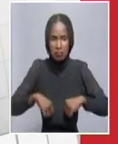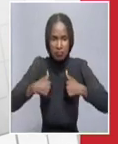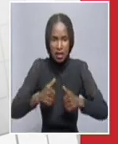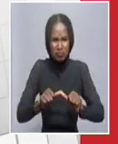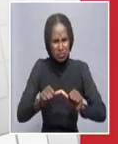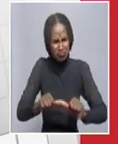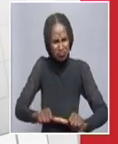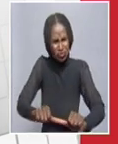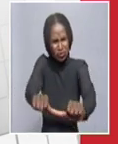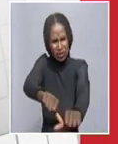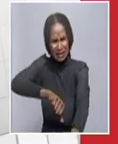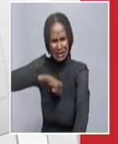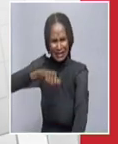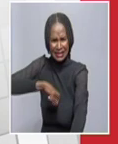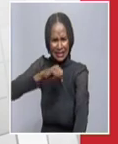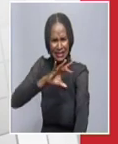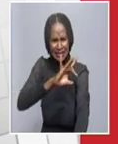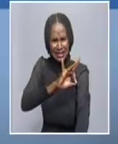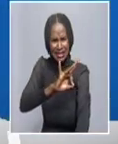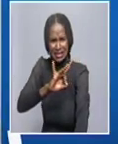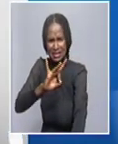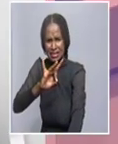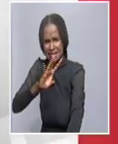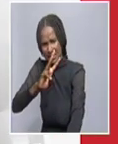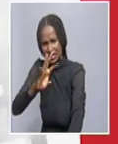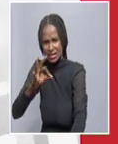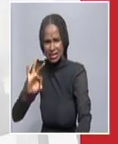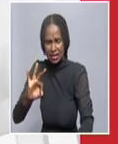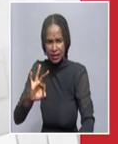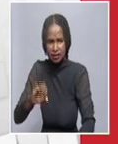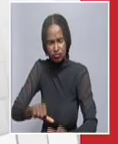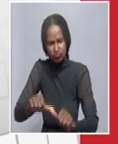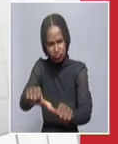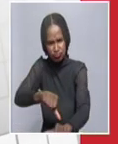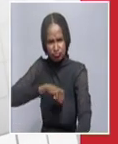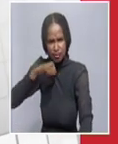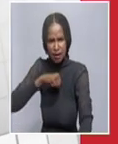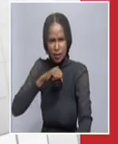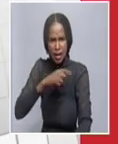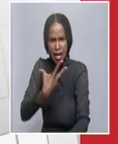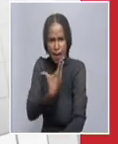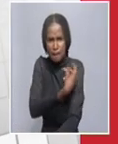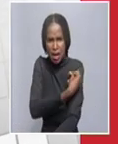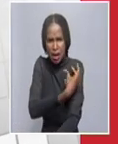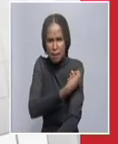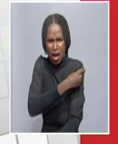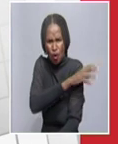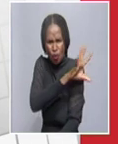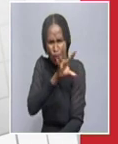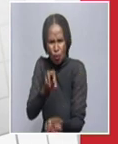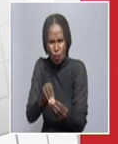are 869. Cumulative COVID-19 vaccine first doses,